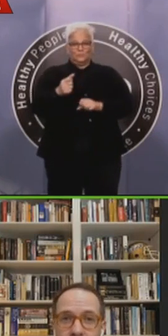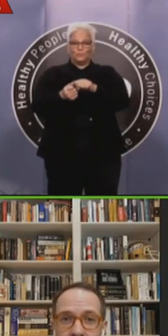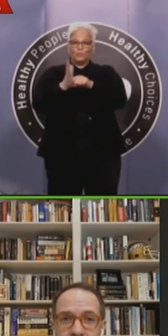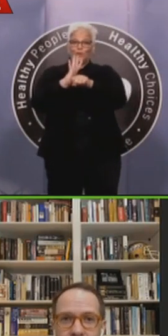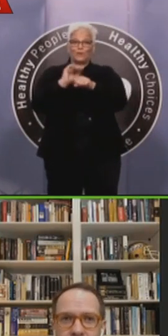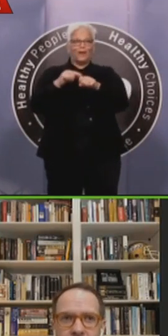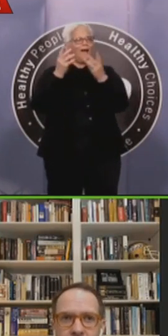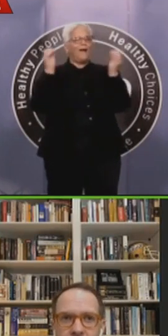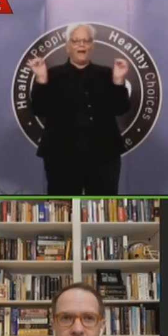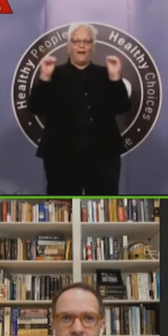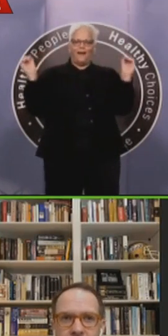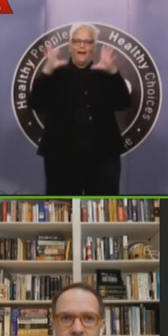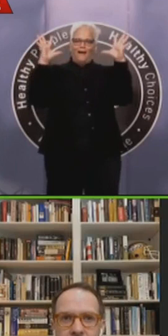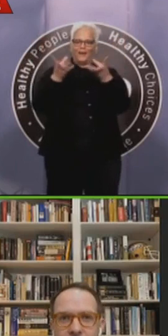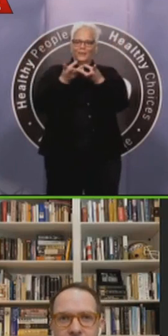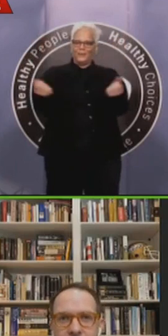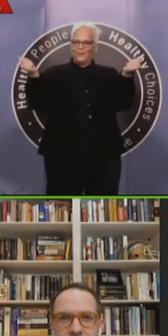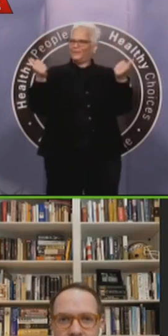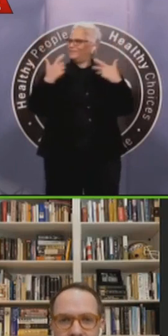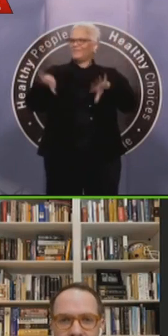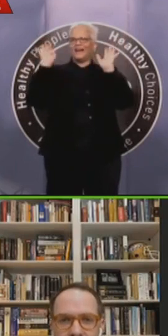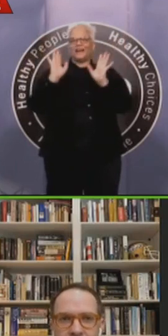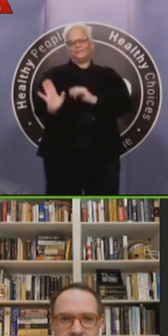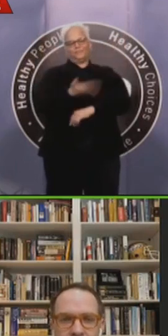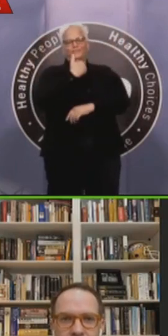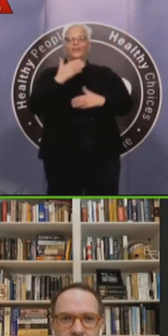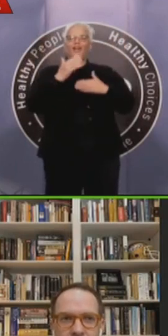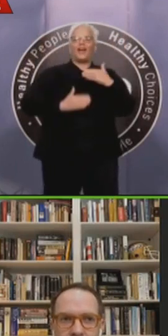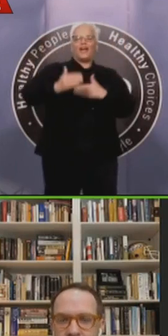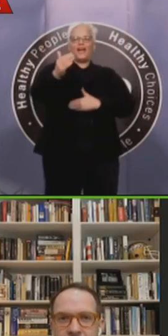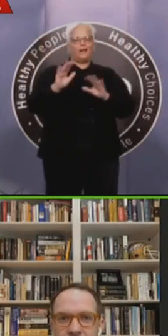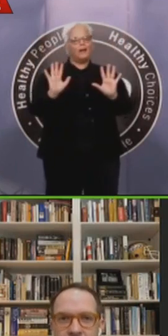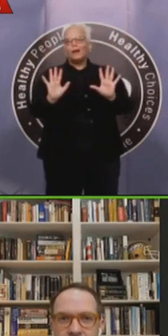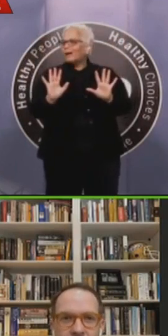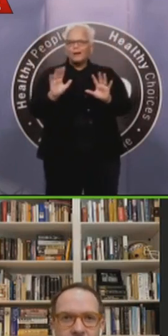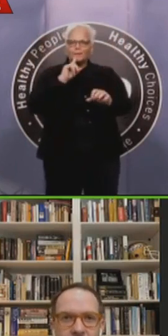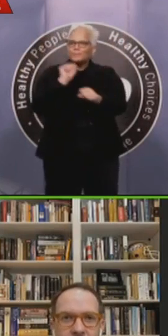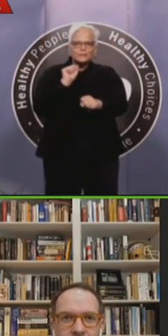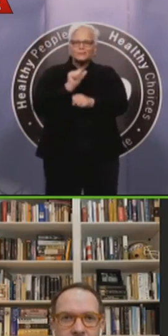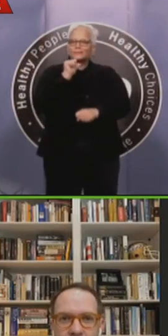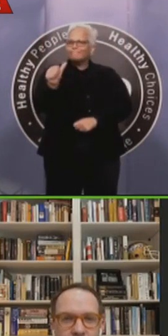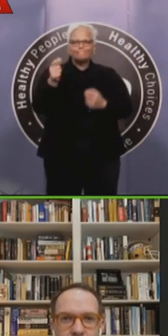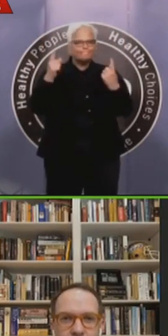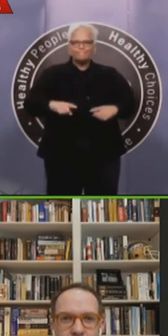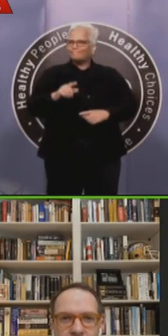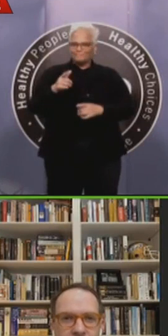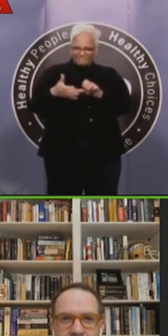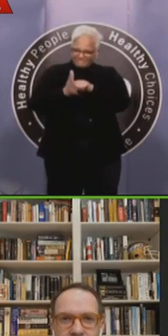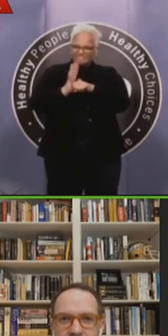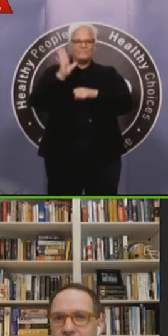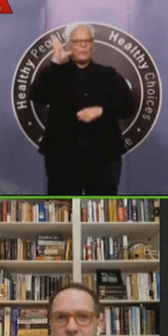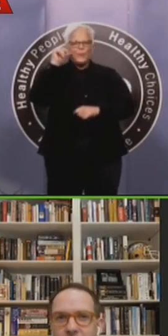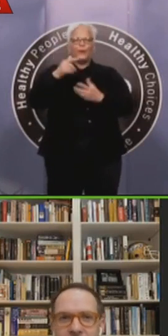for a long time. the challenge for us is not, uh, you know, thinking that come mid-May or June,